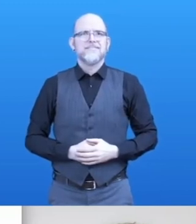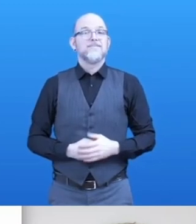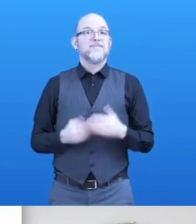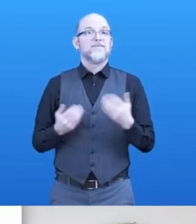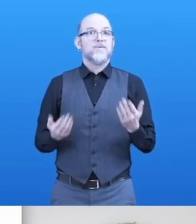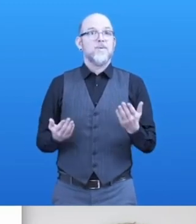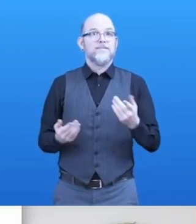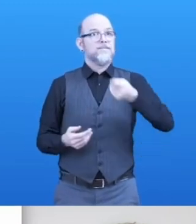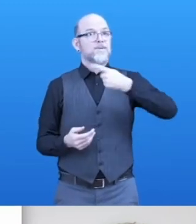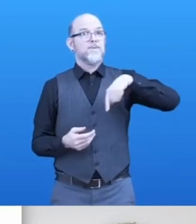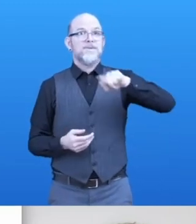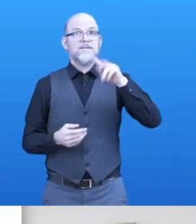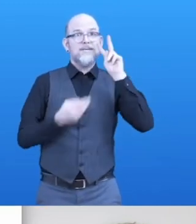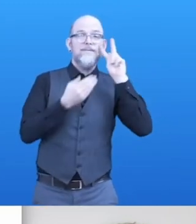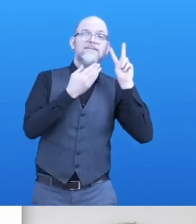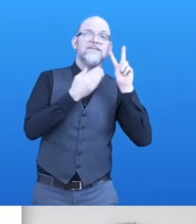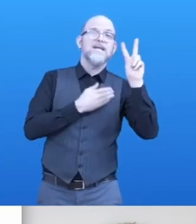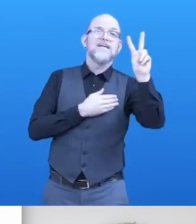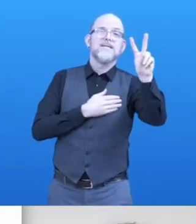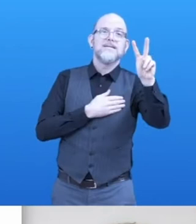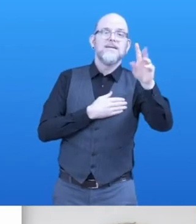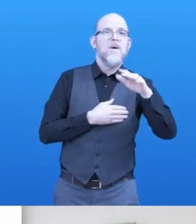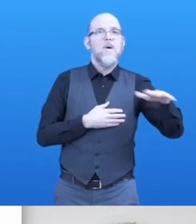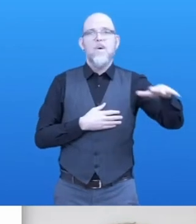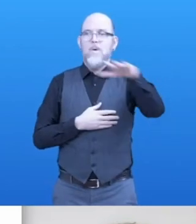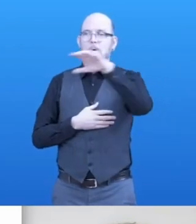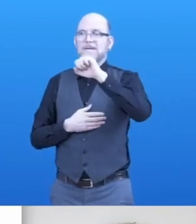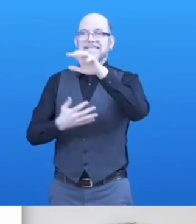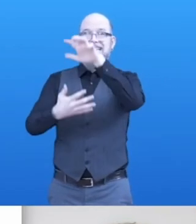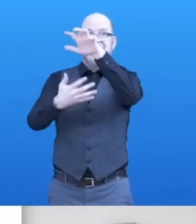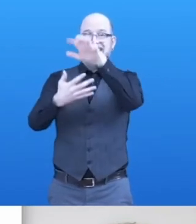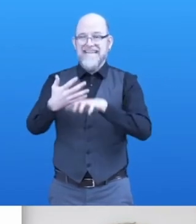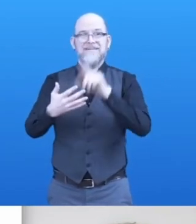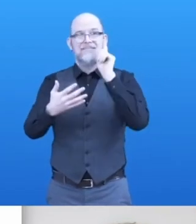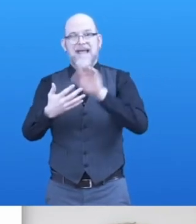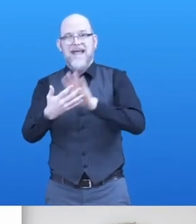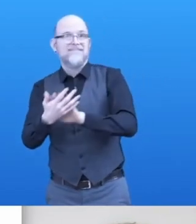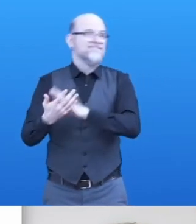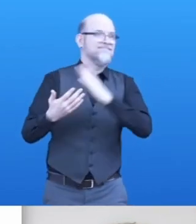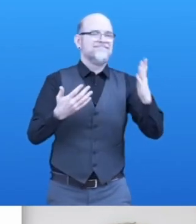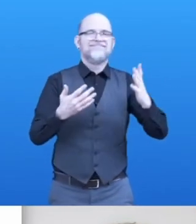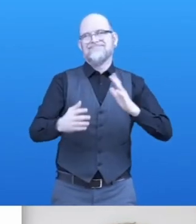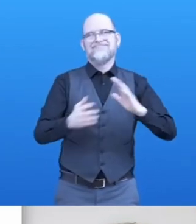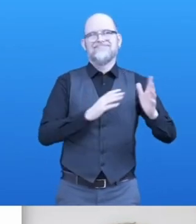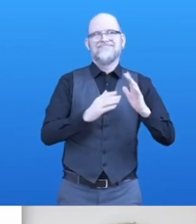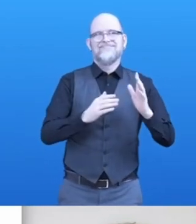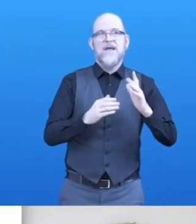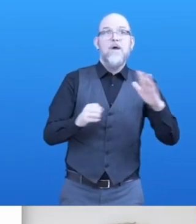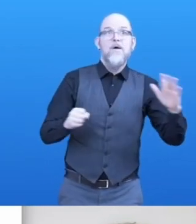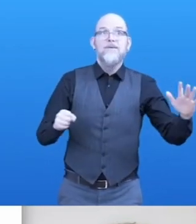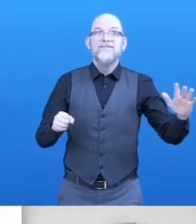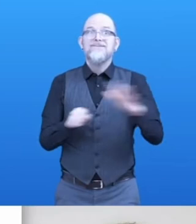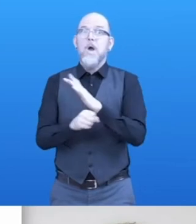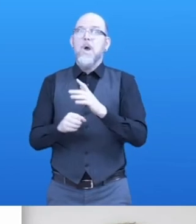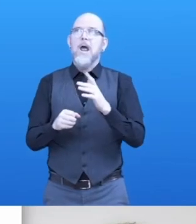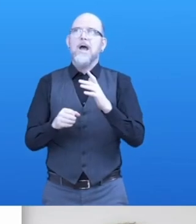Our vision is to make all text content on the web accessible in sign language. Enabling full accessibility is still complex